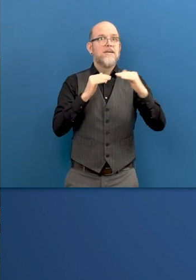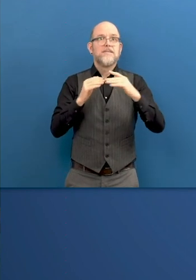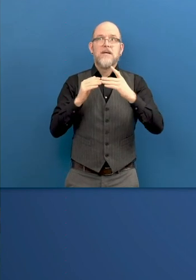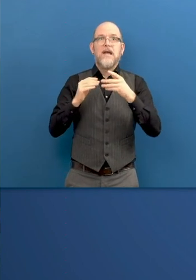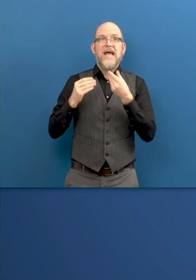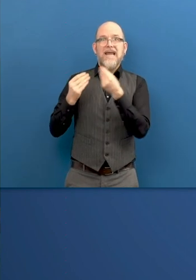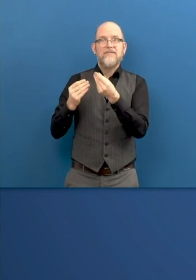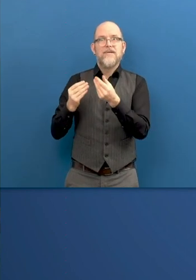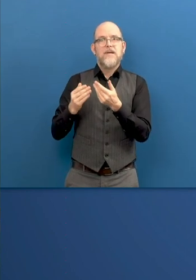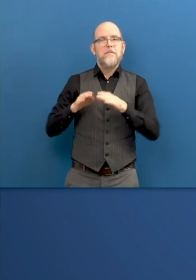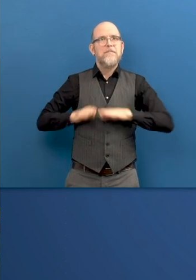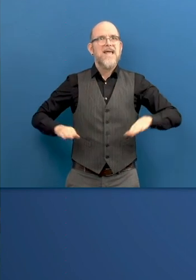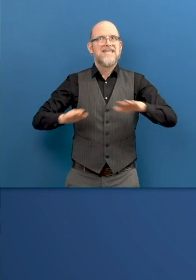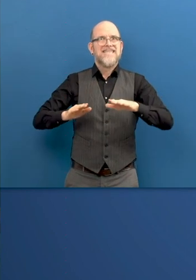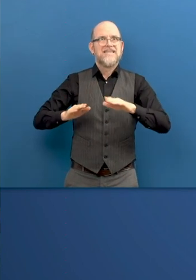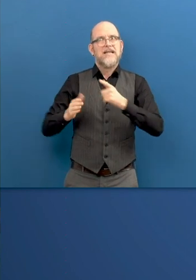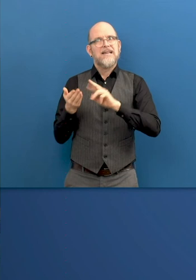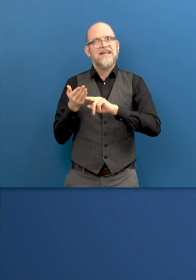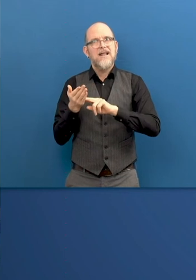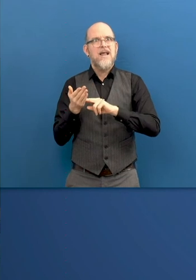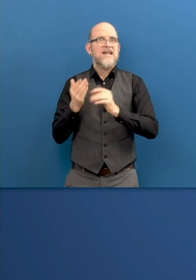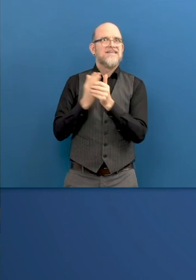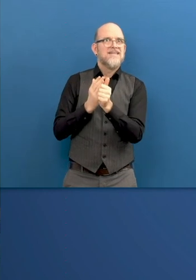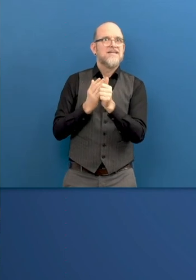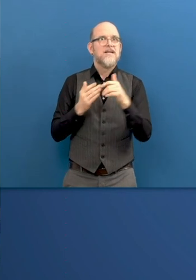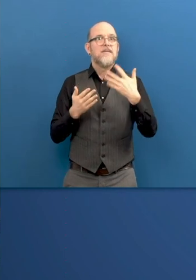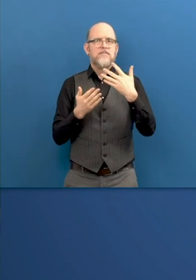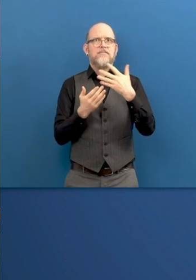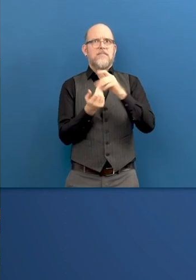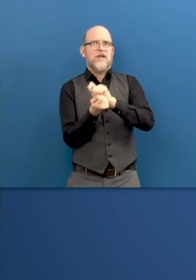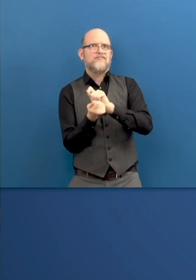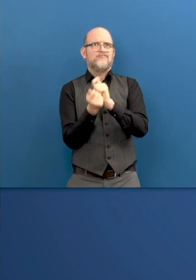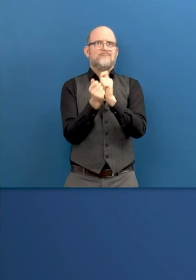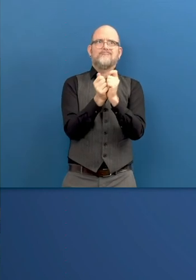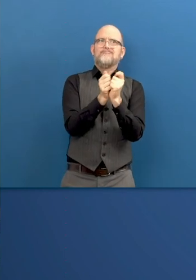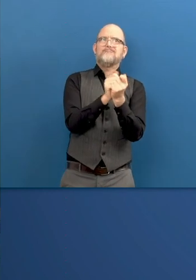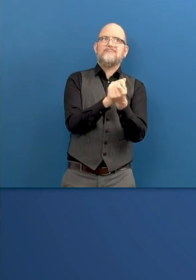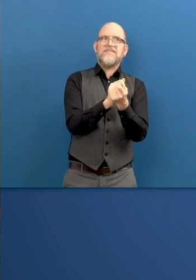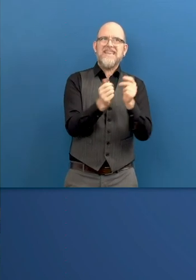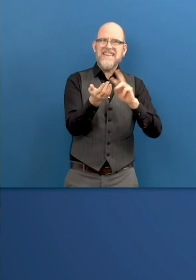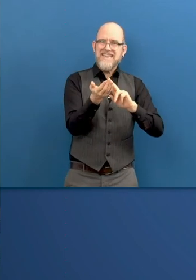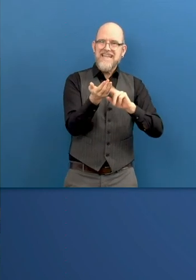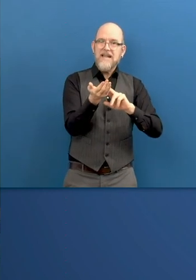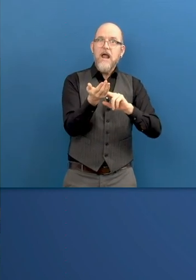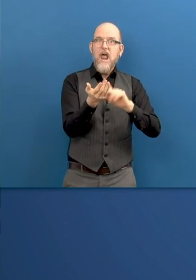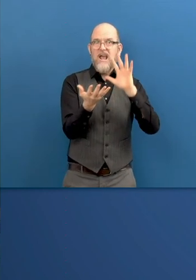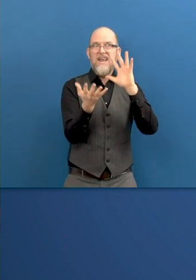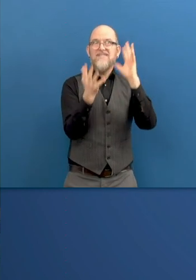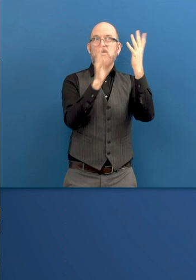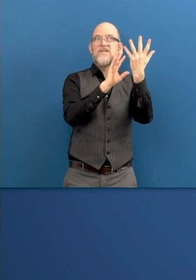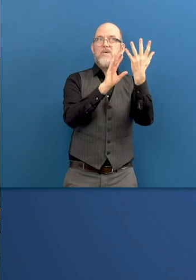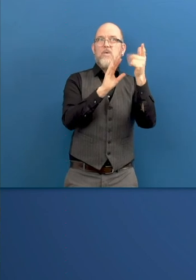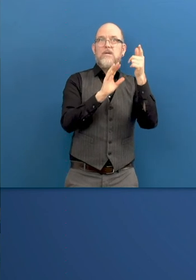reality. But it's for everyone. And I repeat, without leaving anyone behind. Okay.